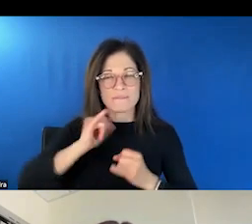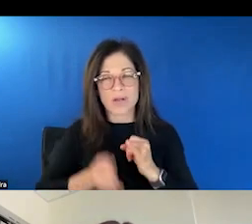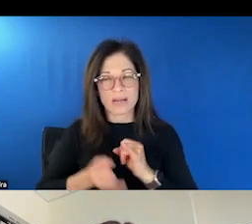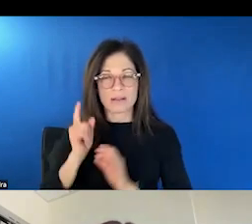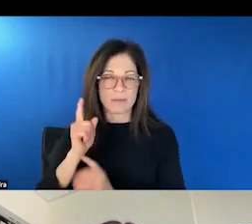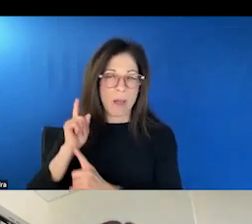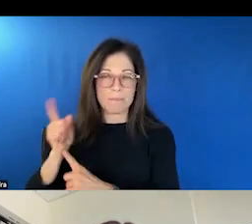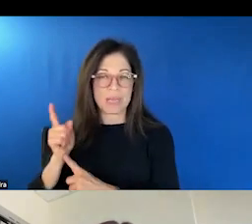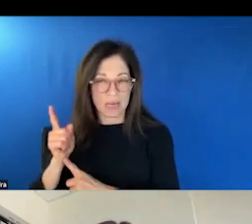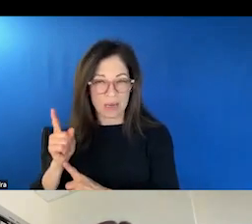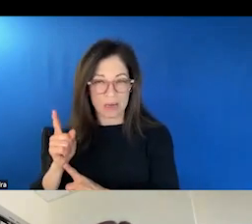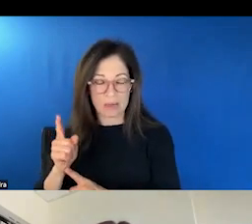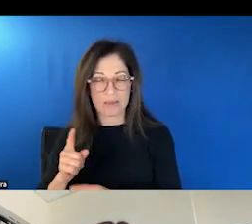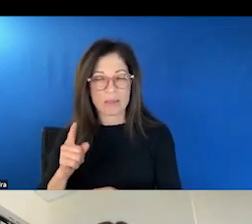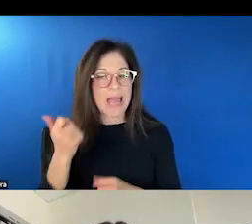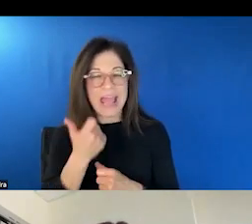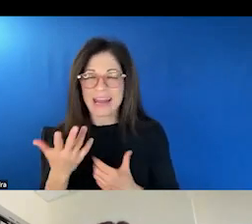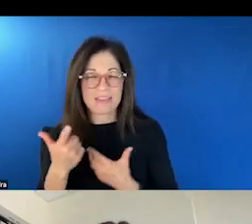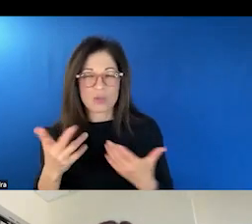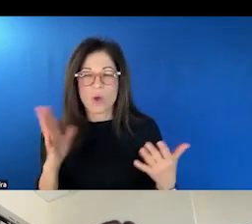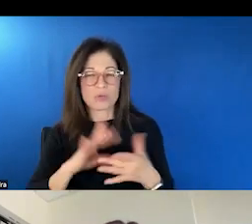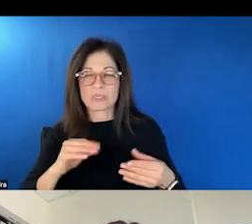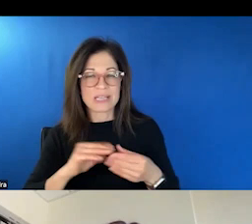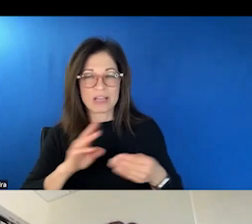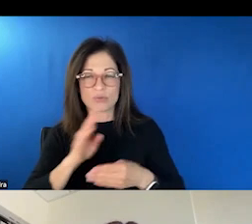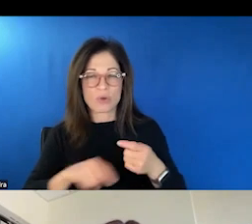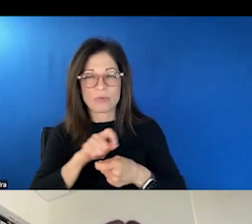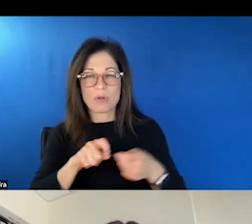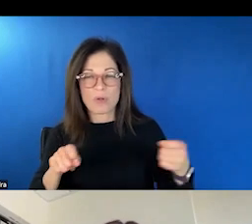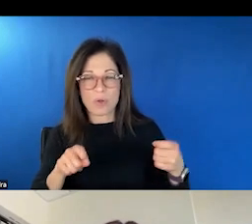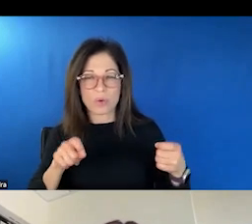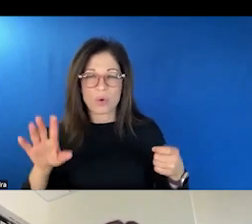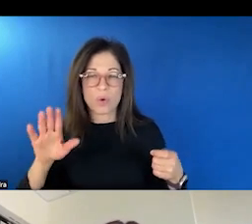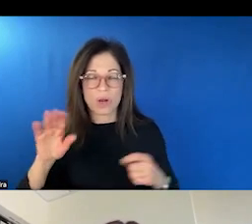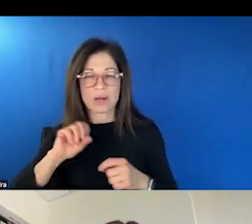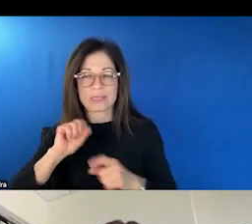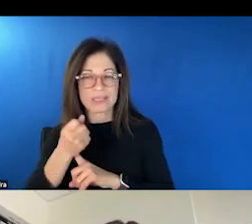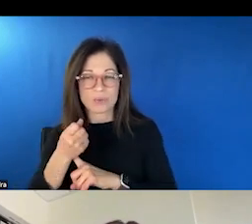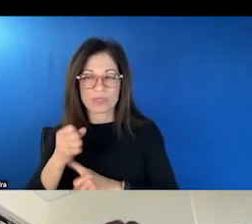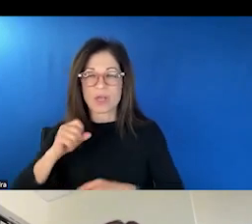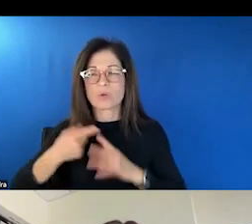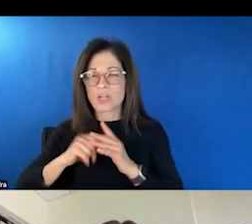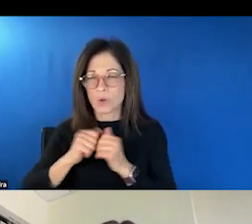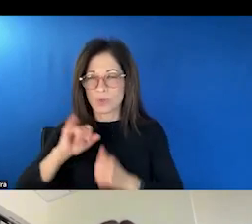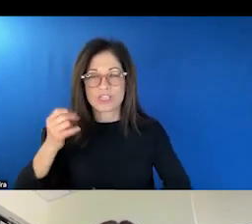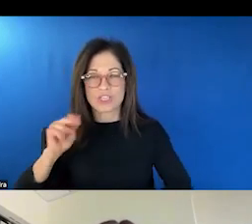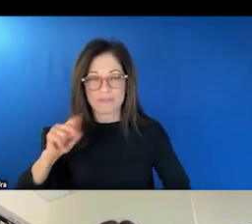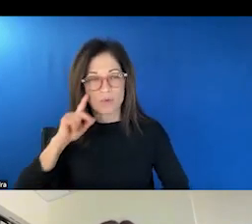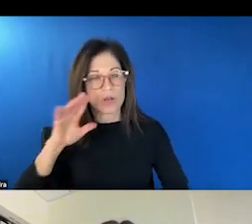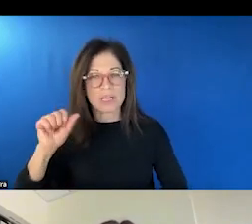of anything that you want to say to conclude, uh, your cases. And let's start with Jen on the case four.